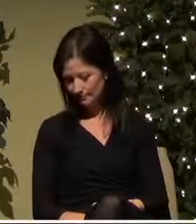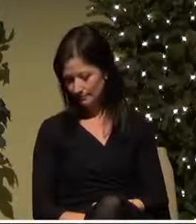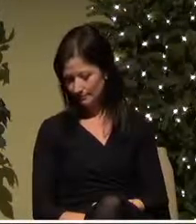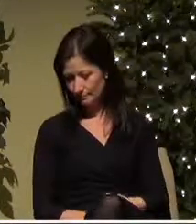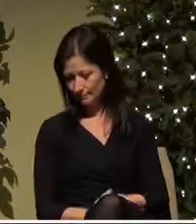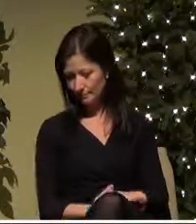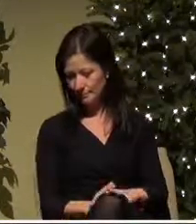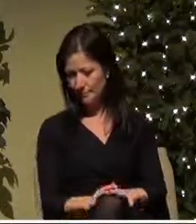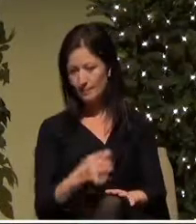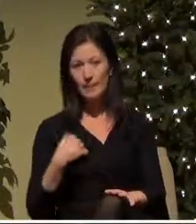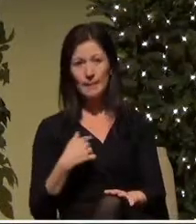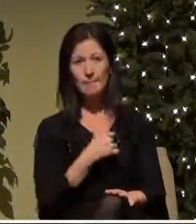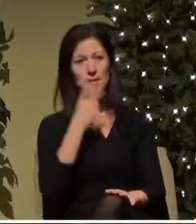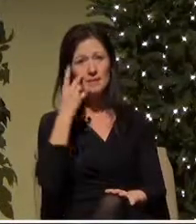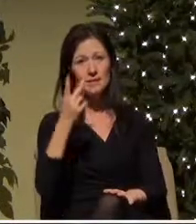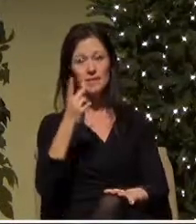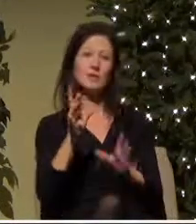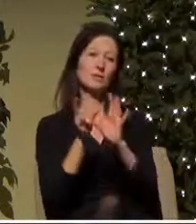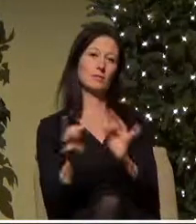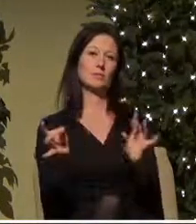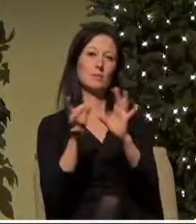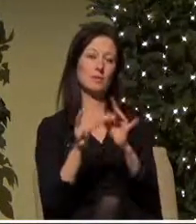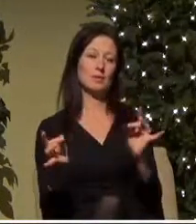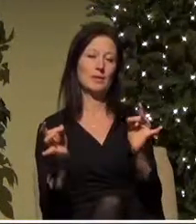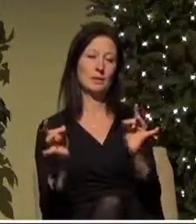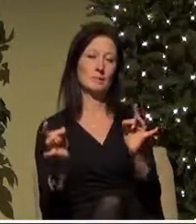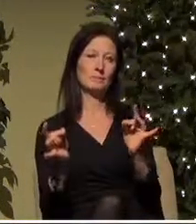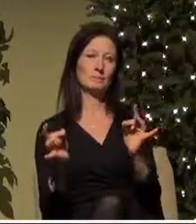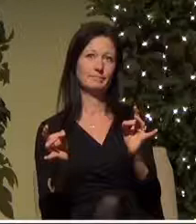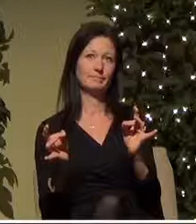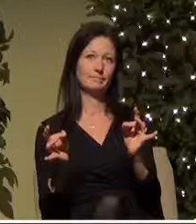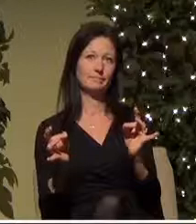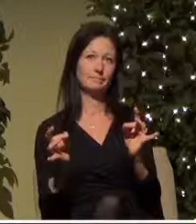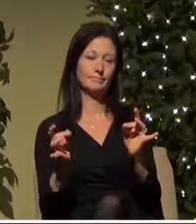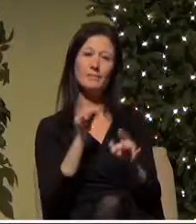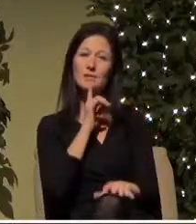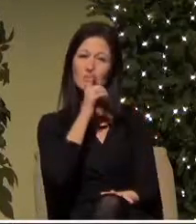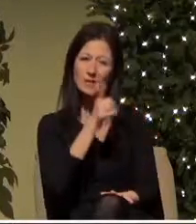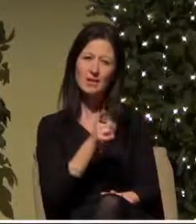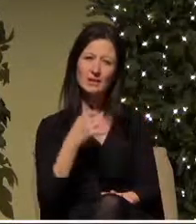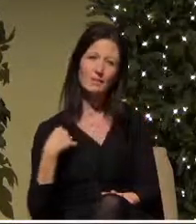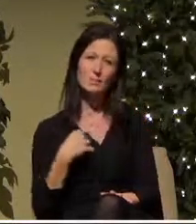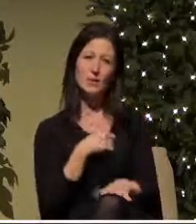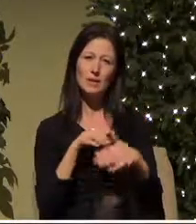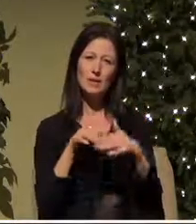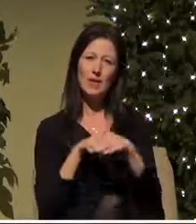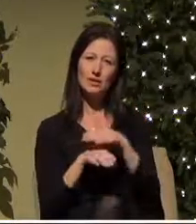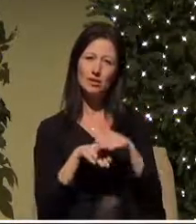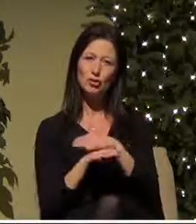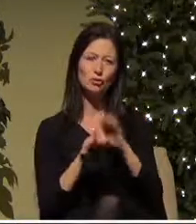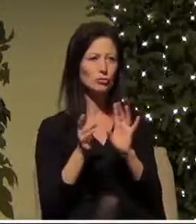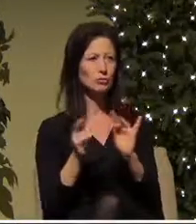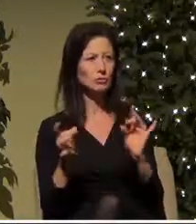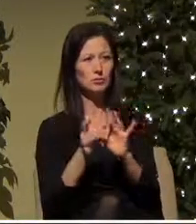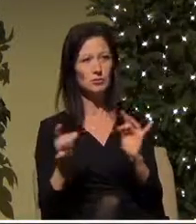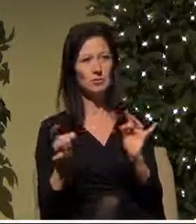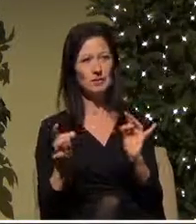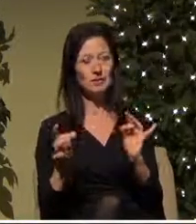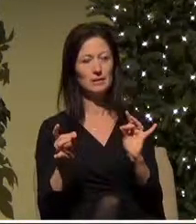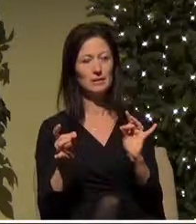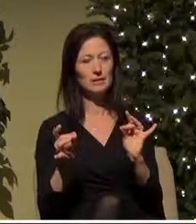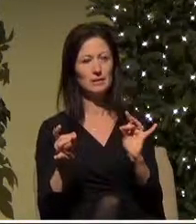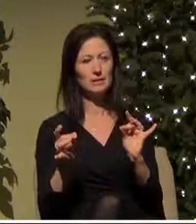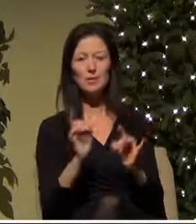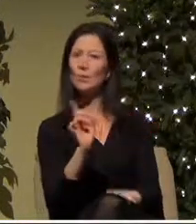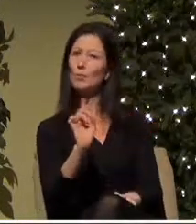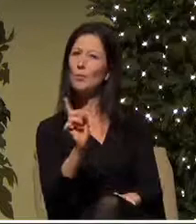and we see this story and it's a story that we enter into and it takes place in